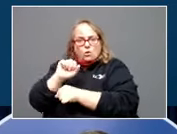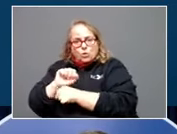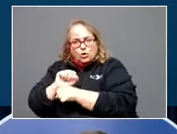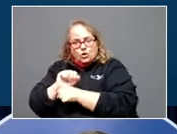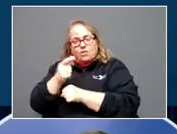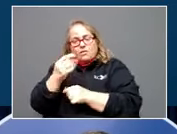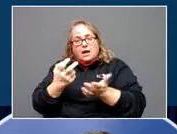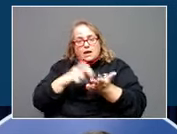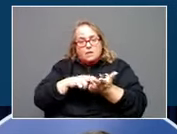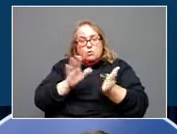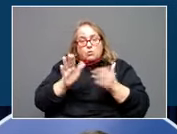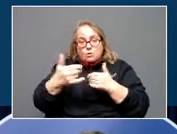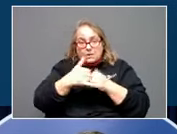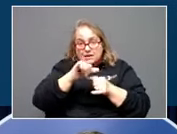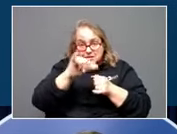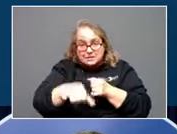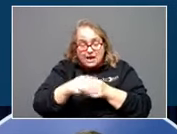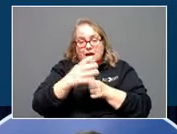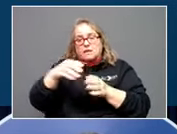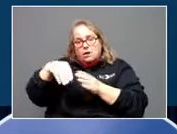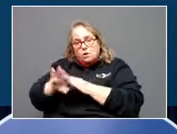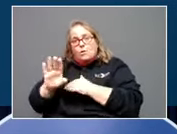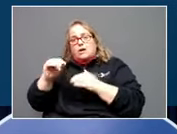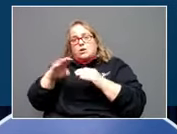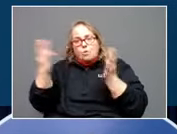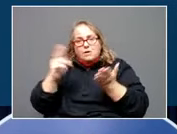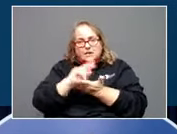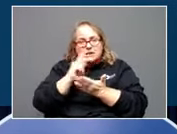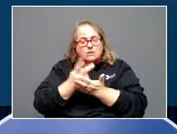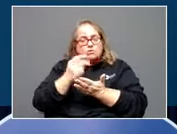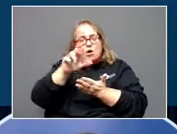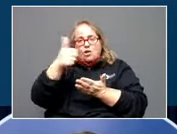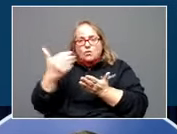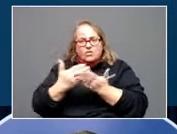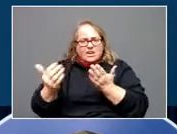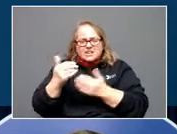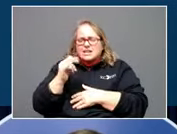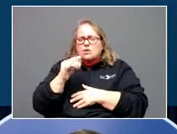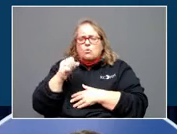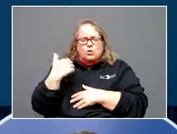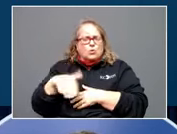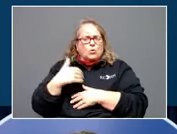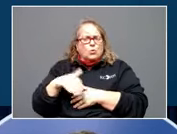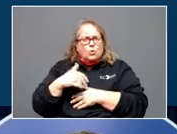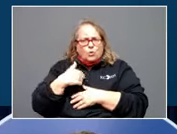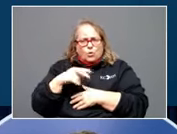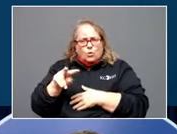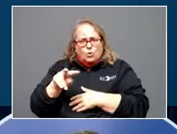rooms that they're staying in, and they open the kitchen or other things. It was really neat. And to a person,